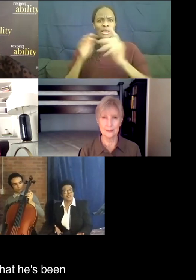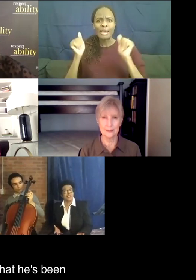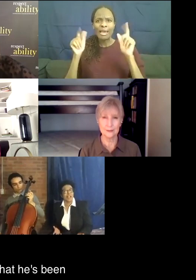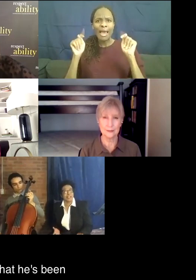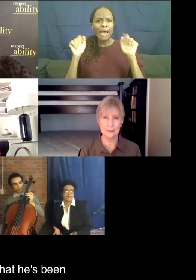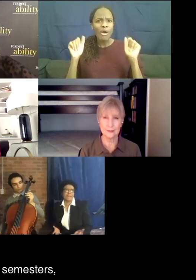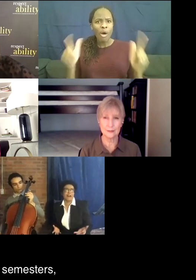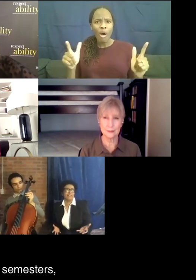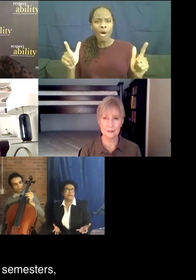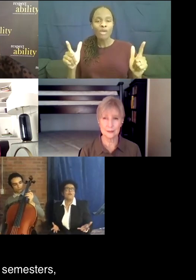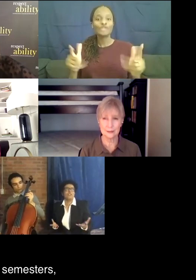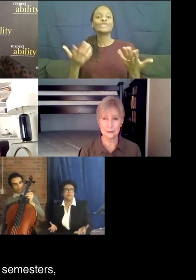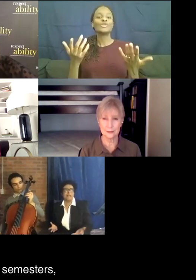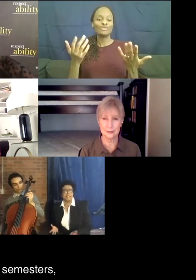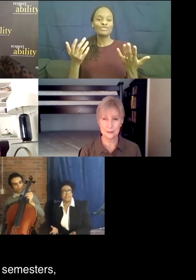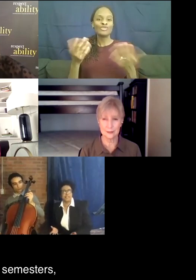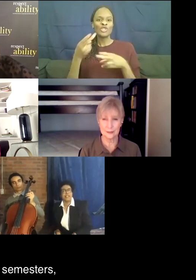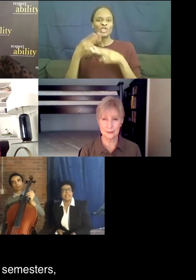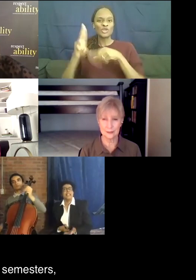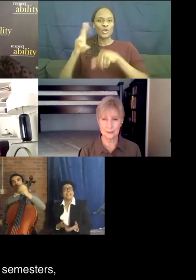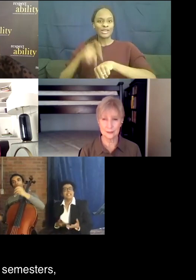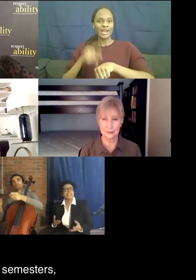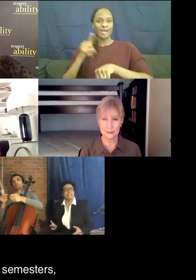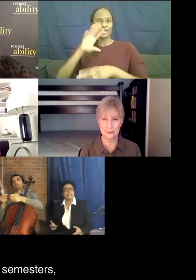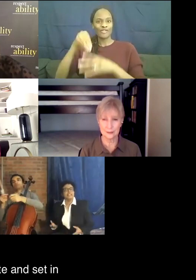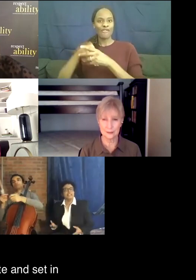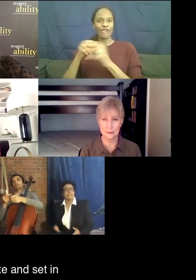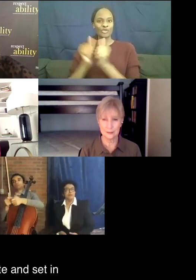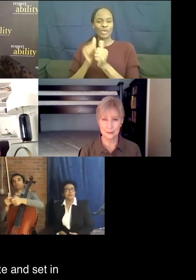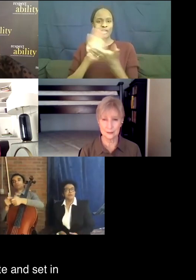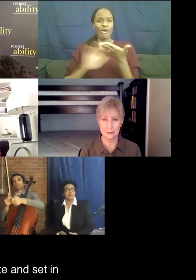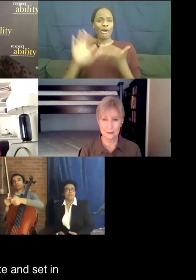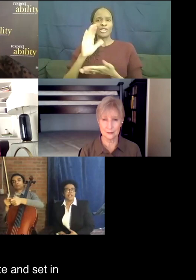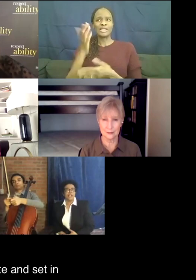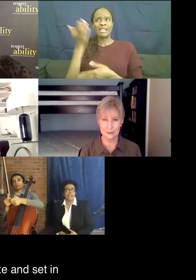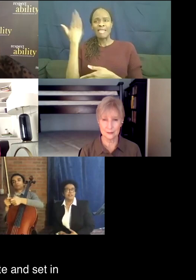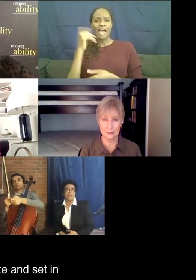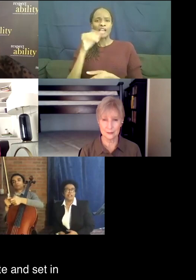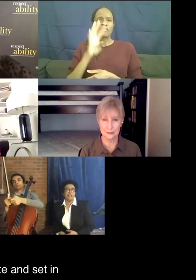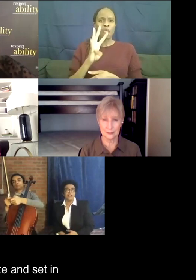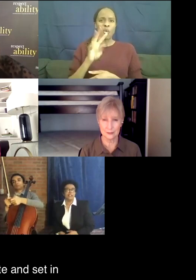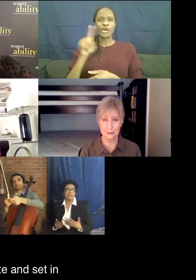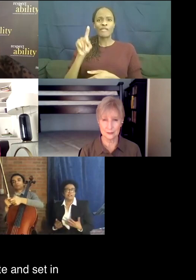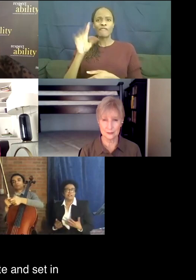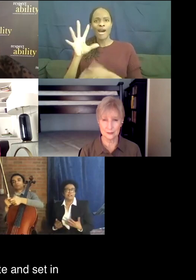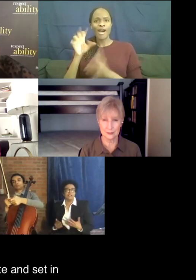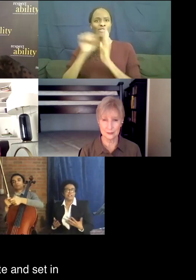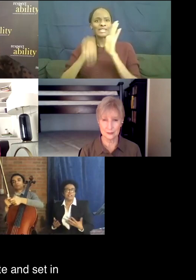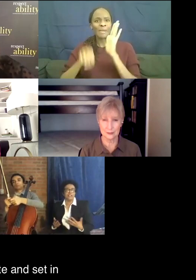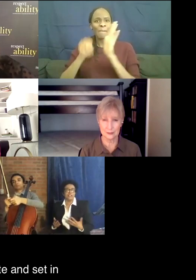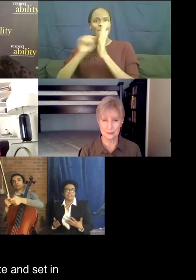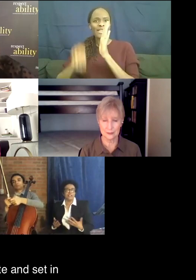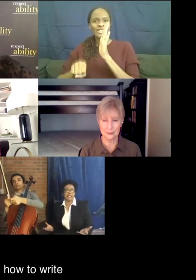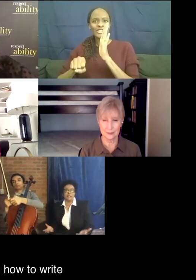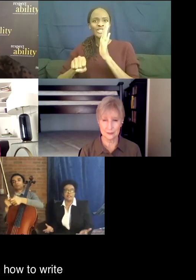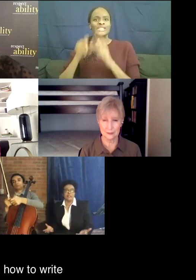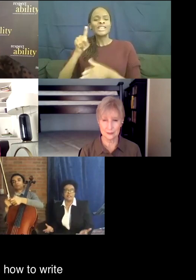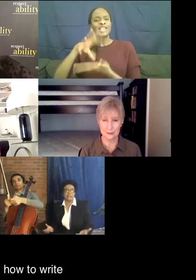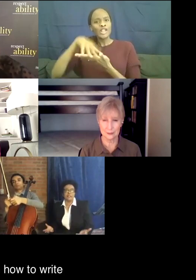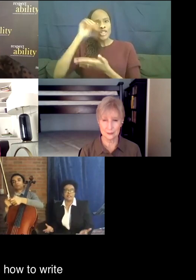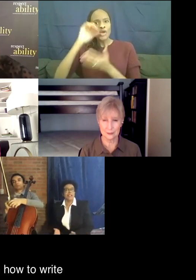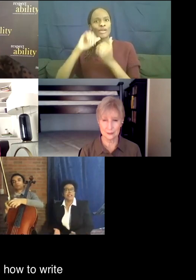short time that he's been at college, the last five, four semesters, he's learned how to write and set